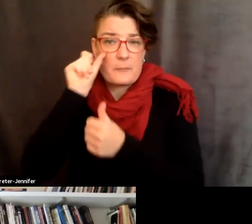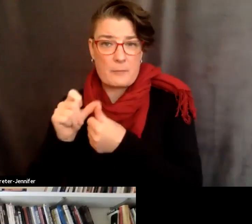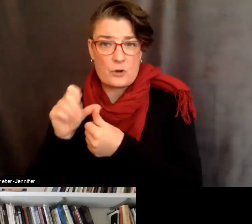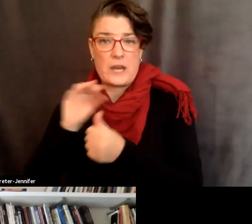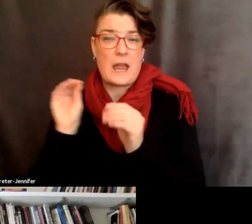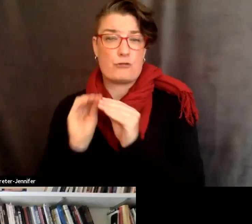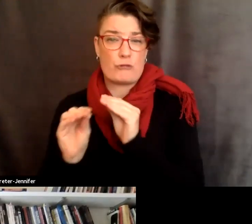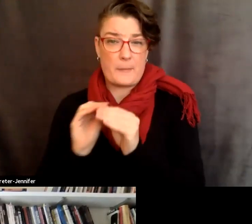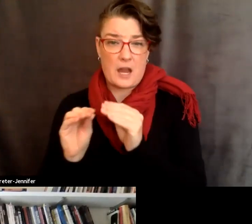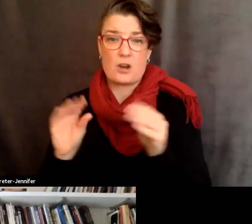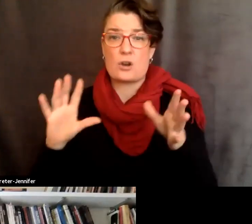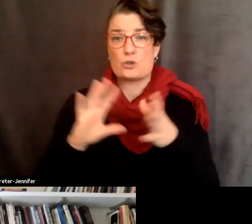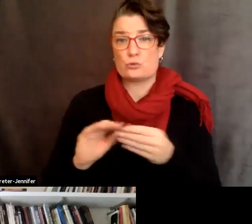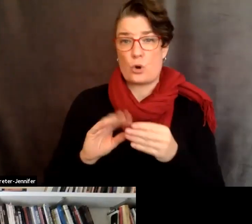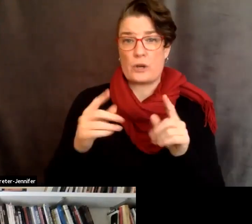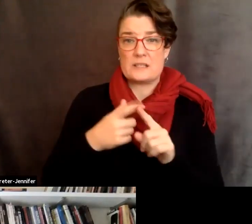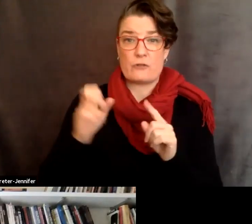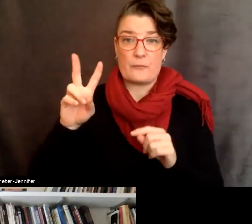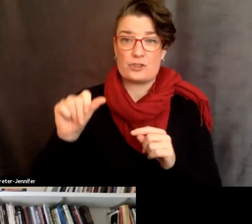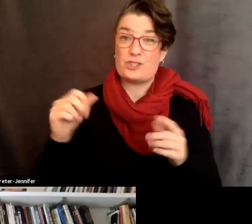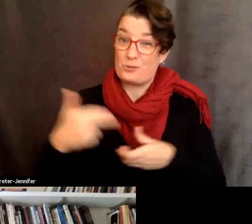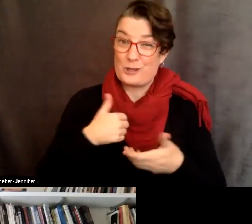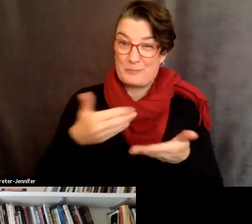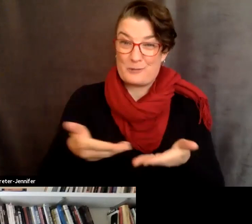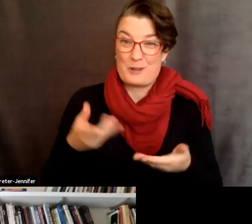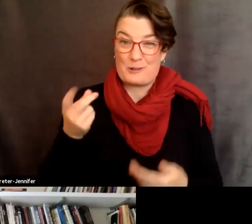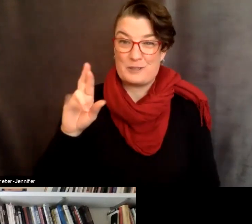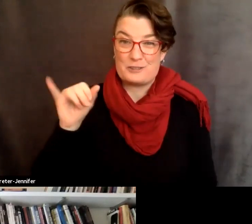virginia join me in welcoming dr jones